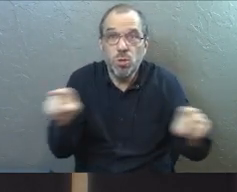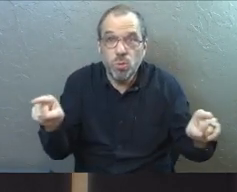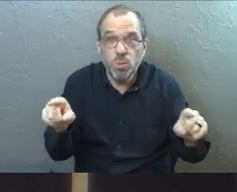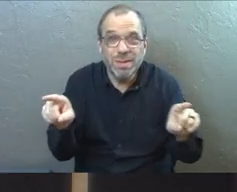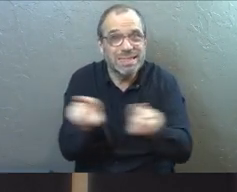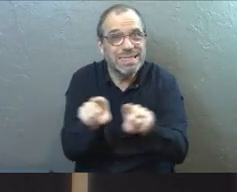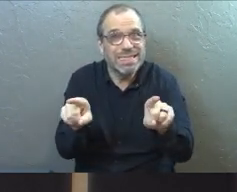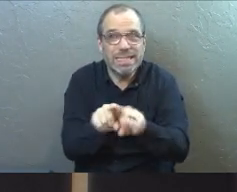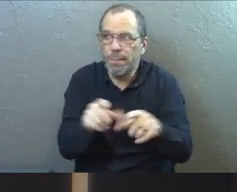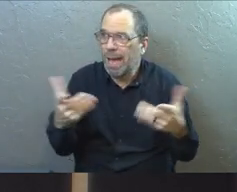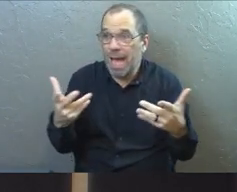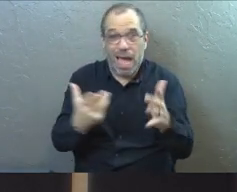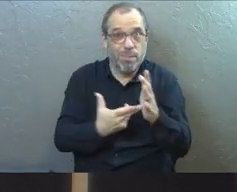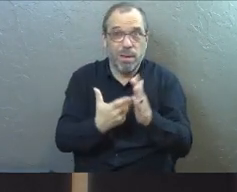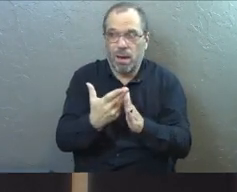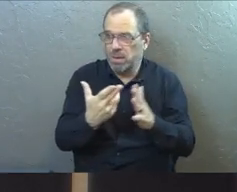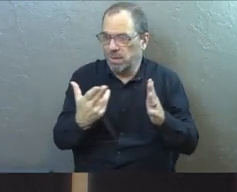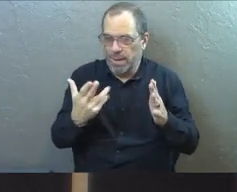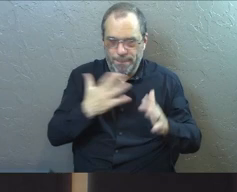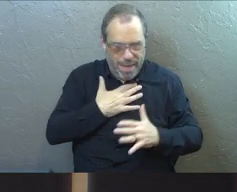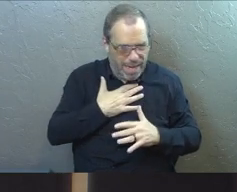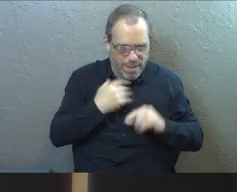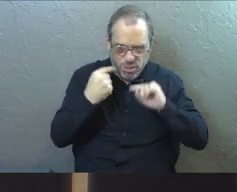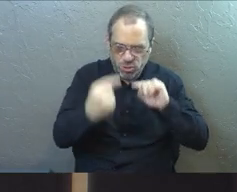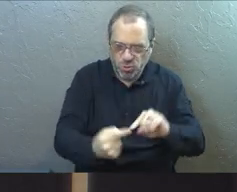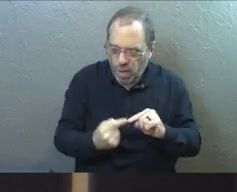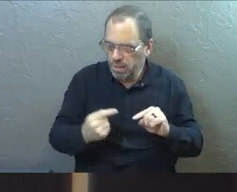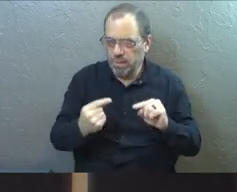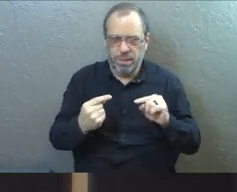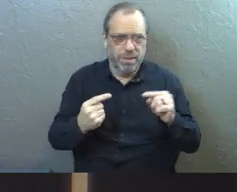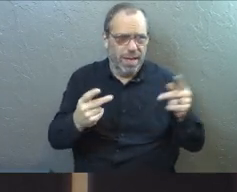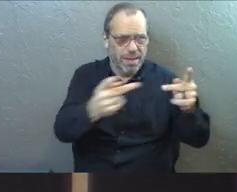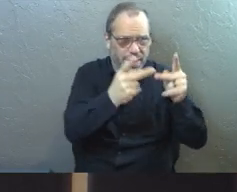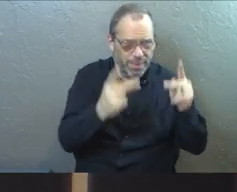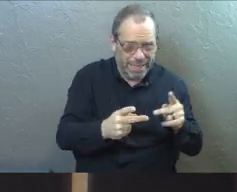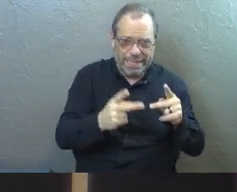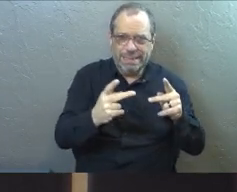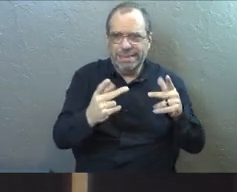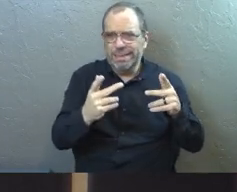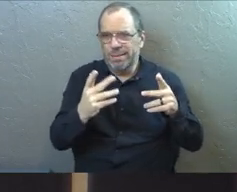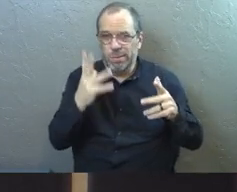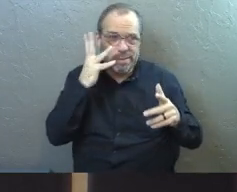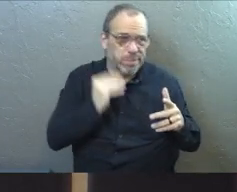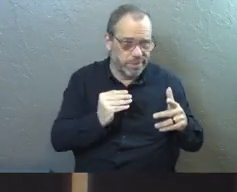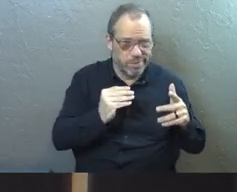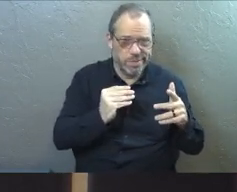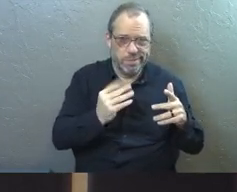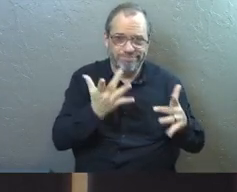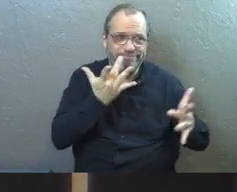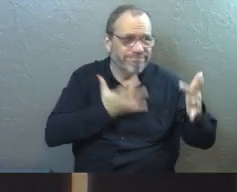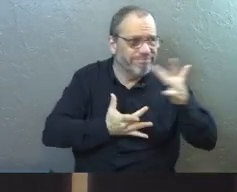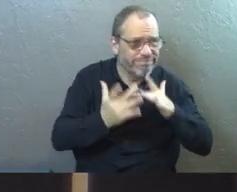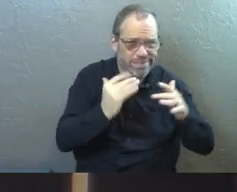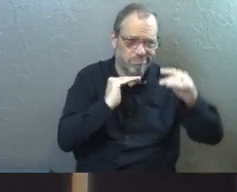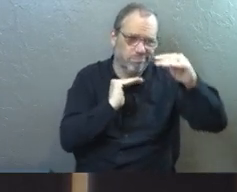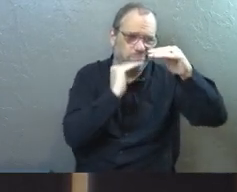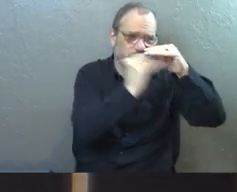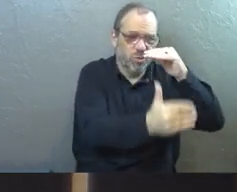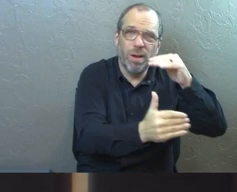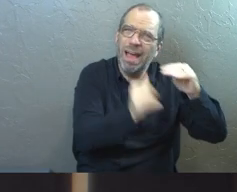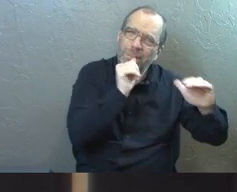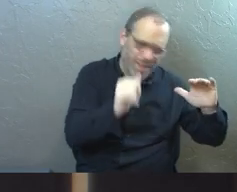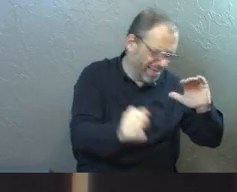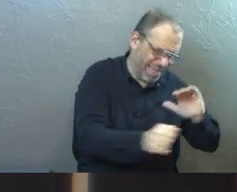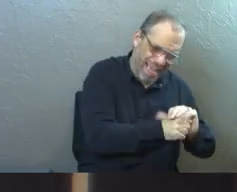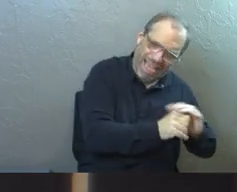are like that. I want to be honest about the things I struggle with and the places that I've been falling short because that's how we're going to grow together. I'm not going